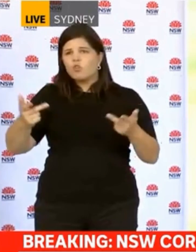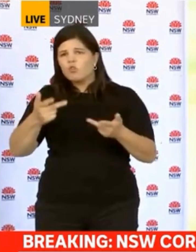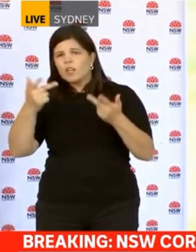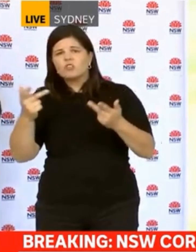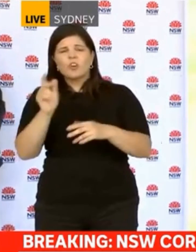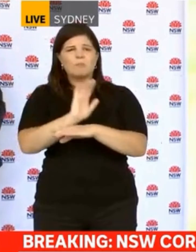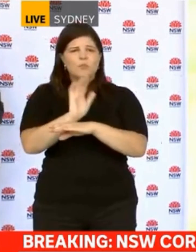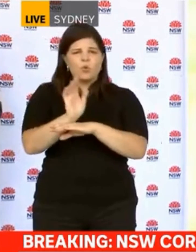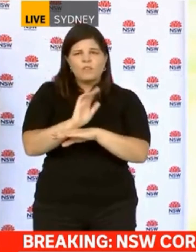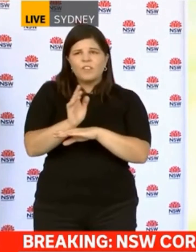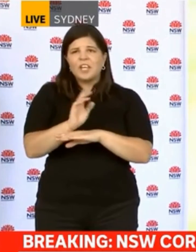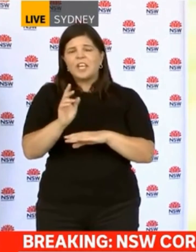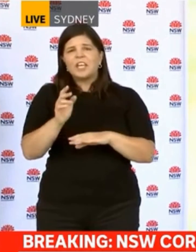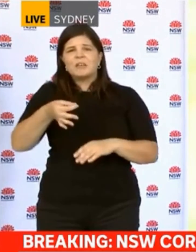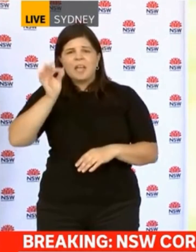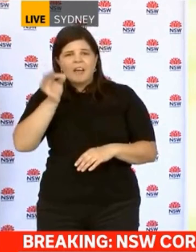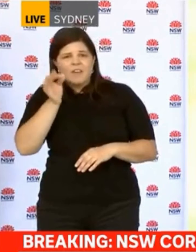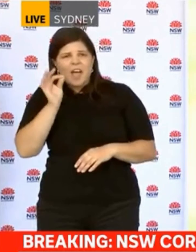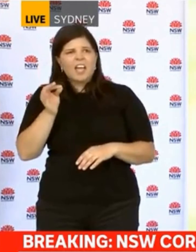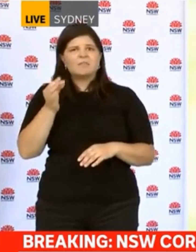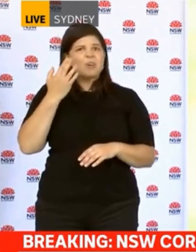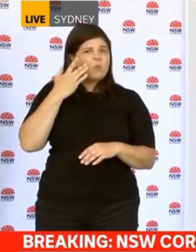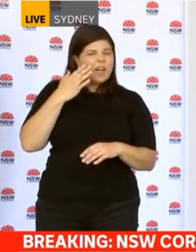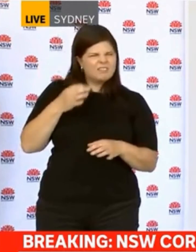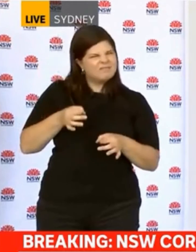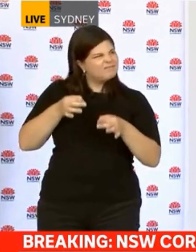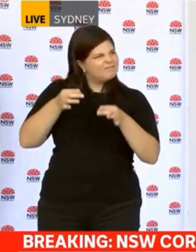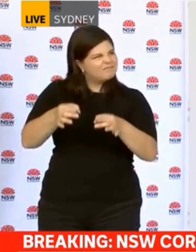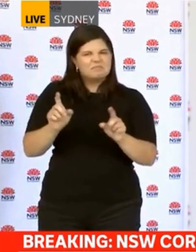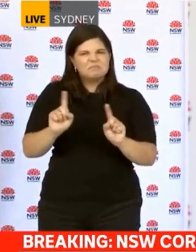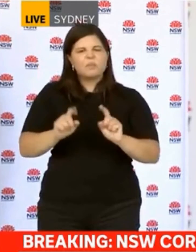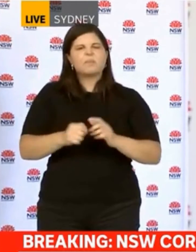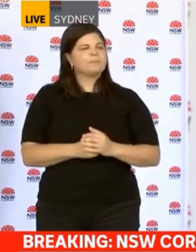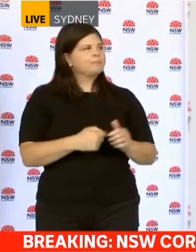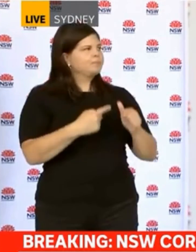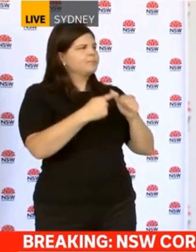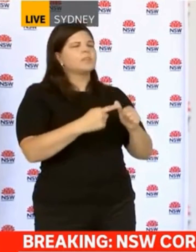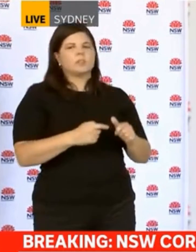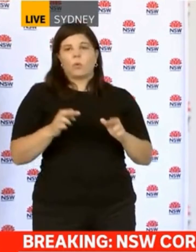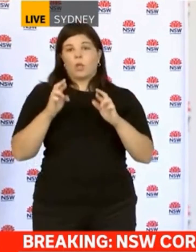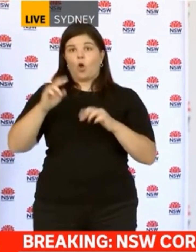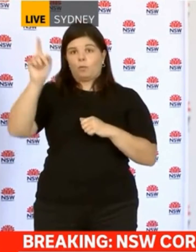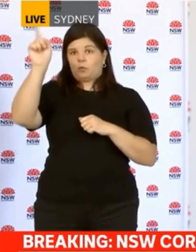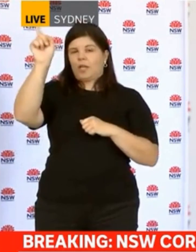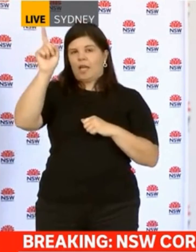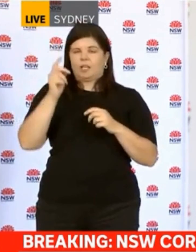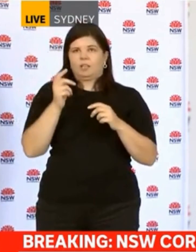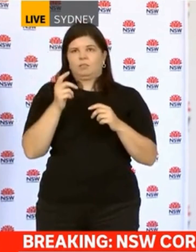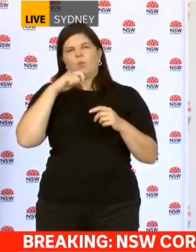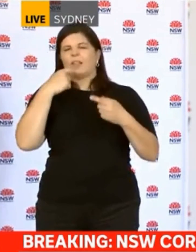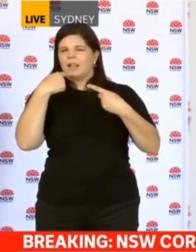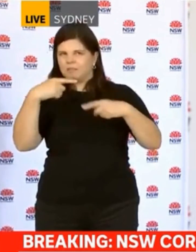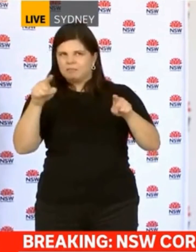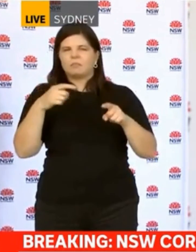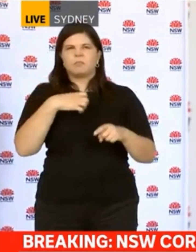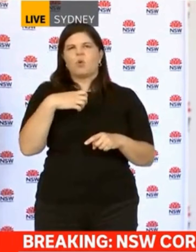on when they'll be rolled out and why that's been delayed? Yes, certainly. I'll try and get an update on that today, but we're hoping to get them rolled out as soon as possible and